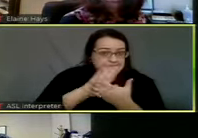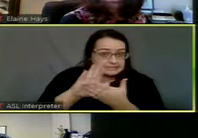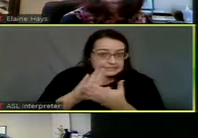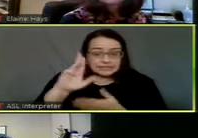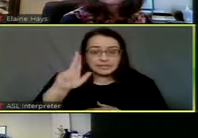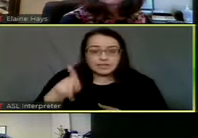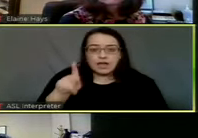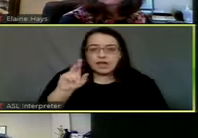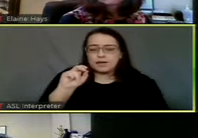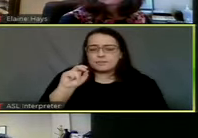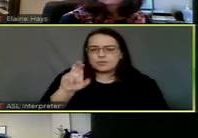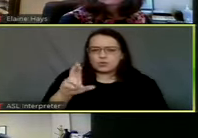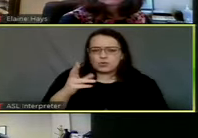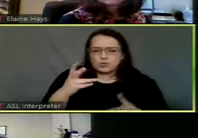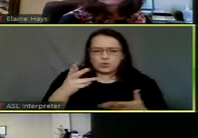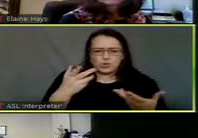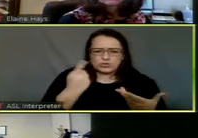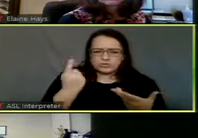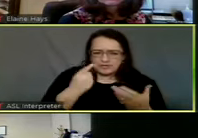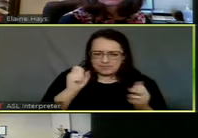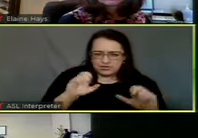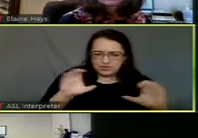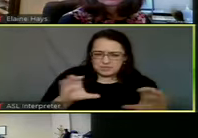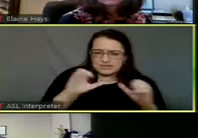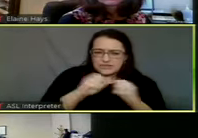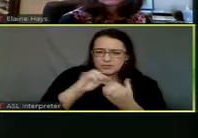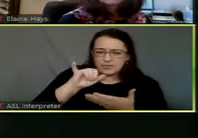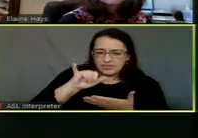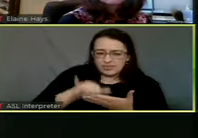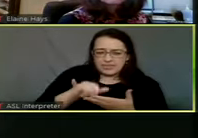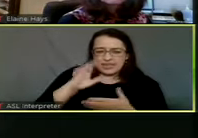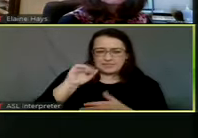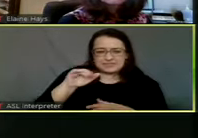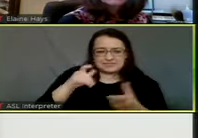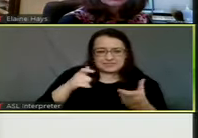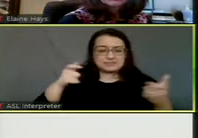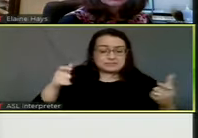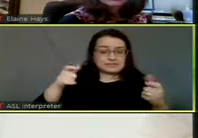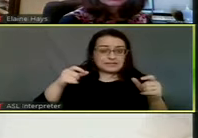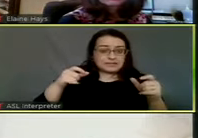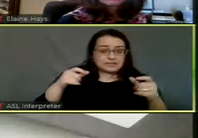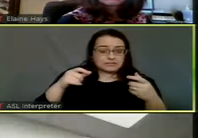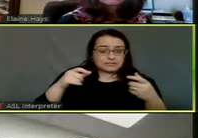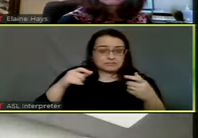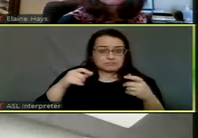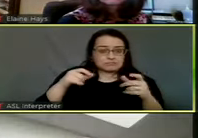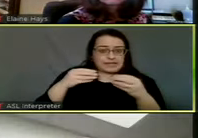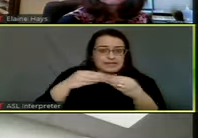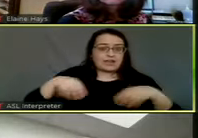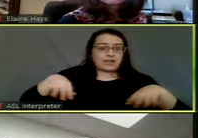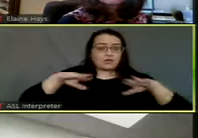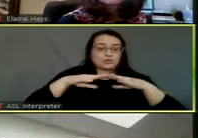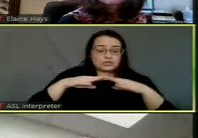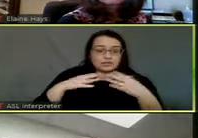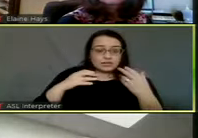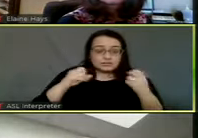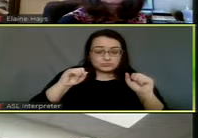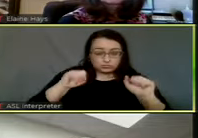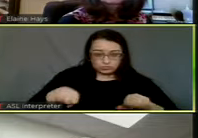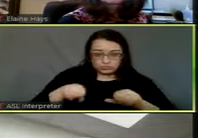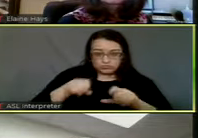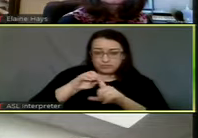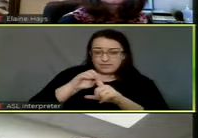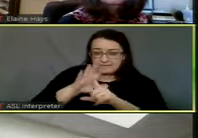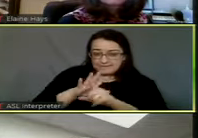before it could be, something could be done with it because that's a pretty big amount of acreage that could have some sort of an effect